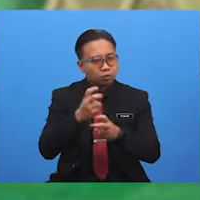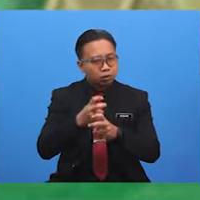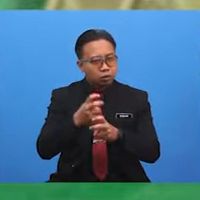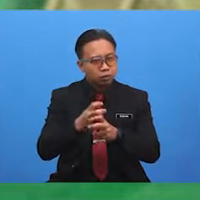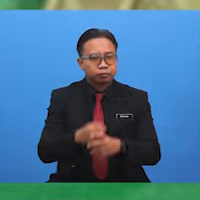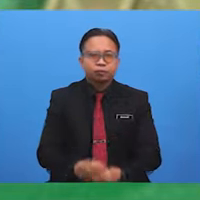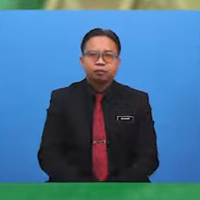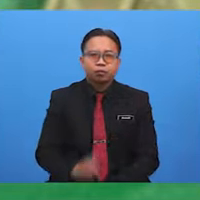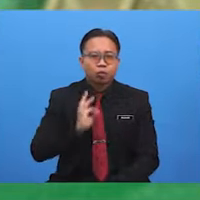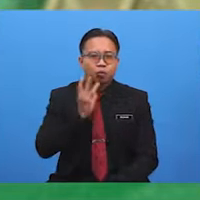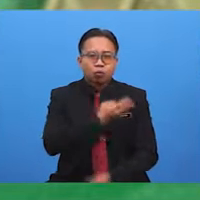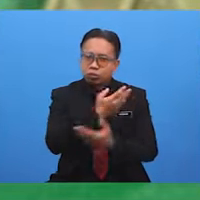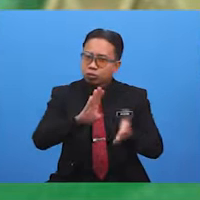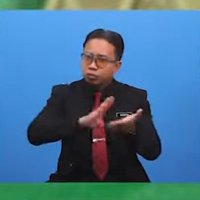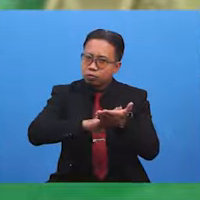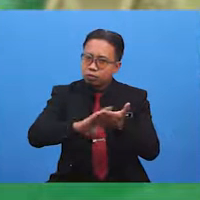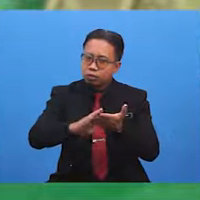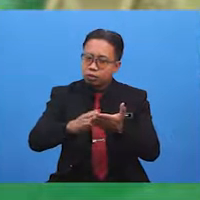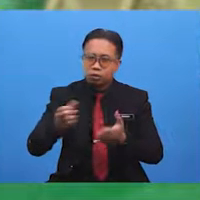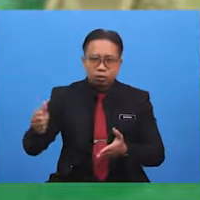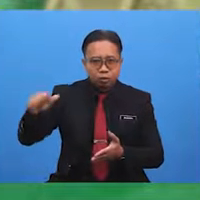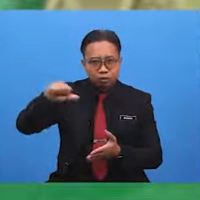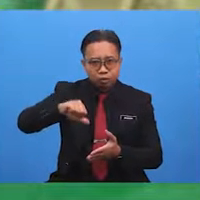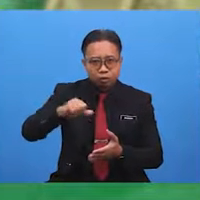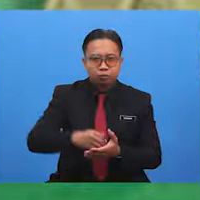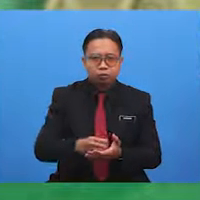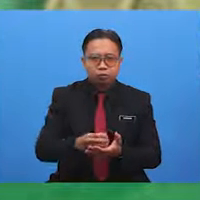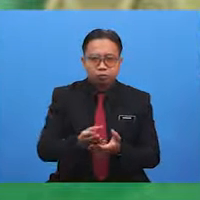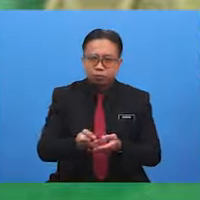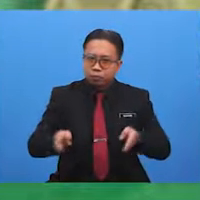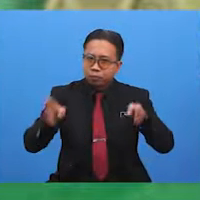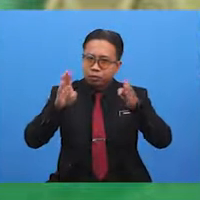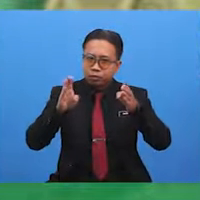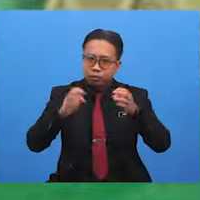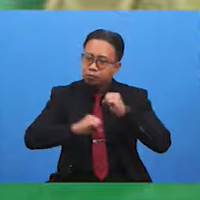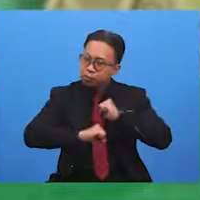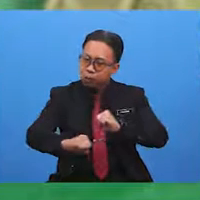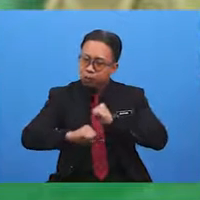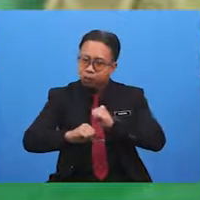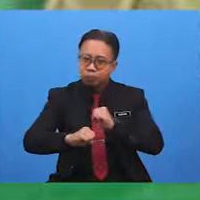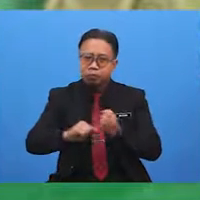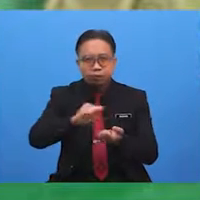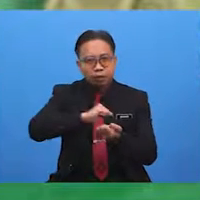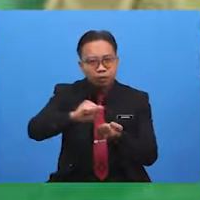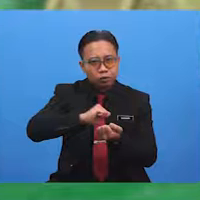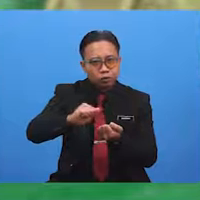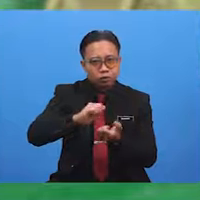We had cleaning detergents, pails, mops, brushes,